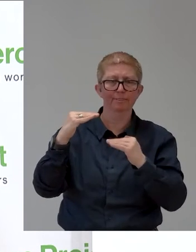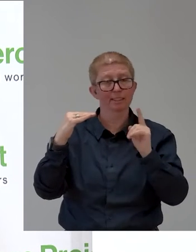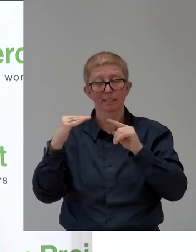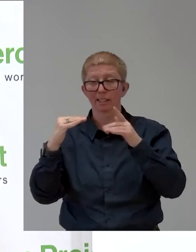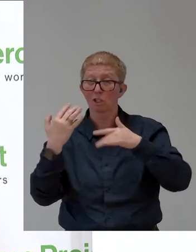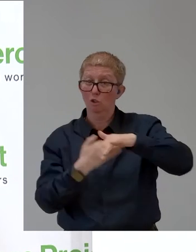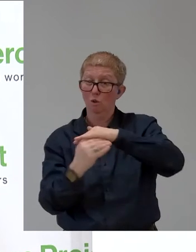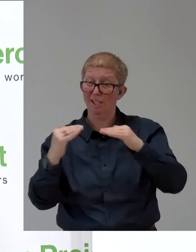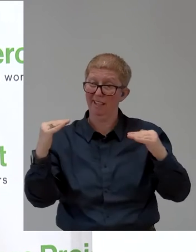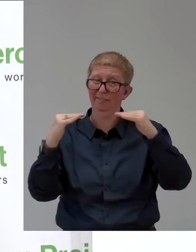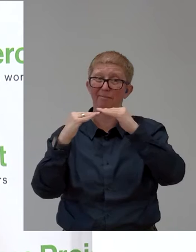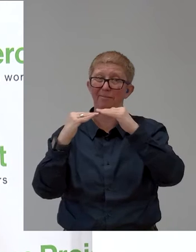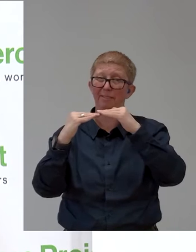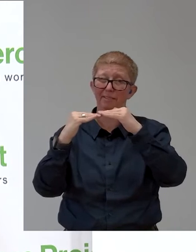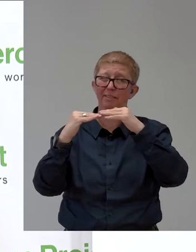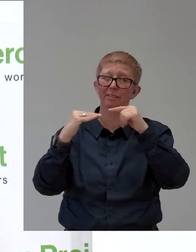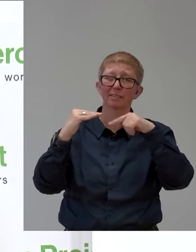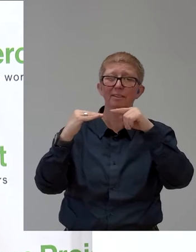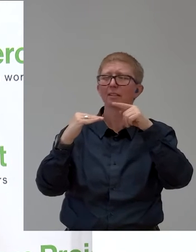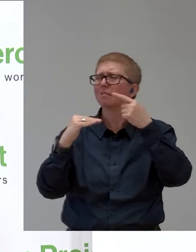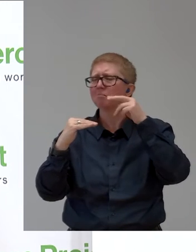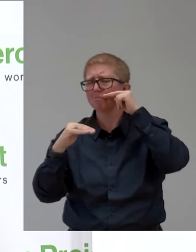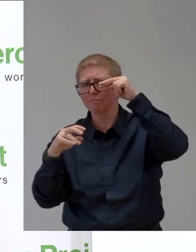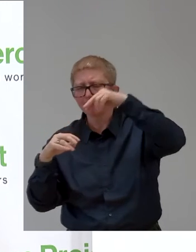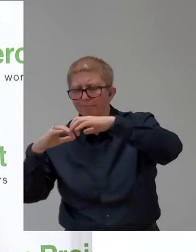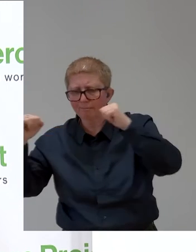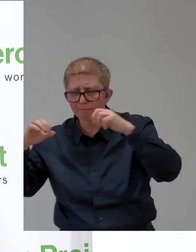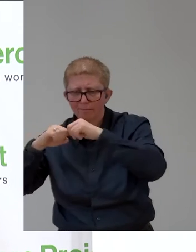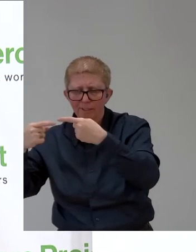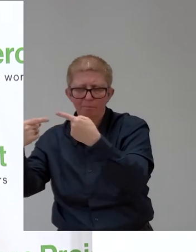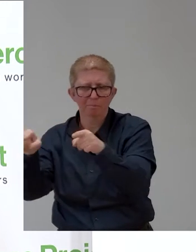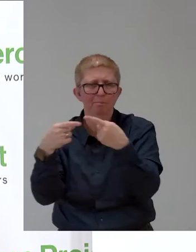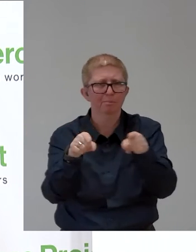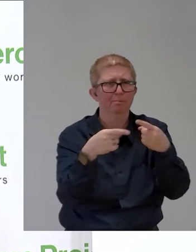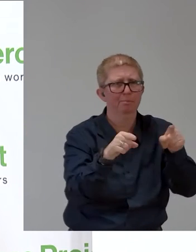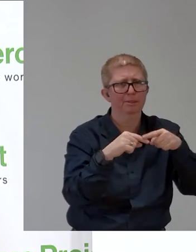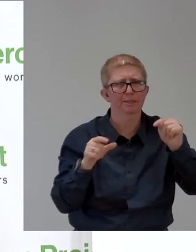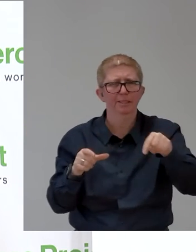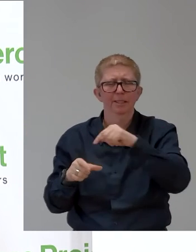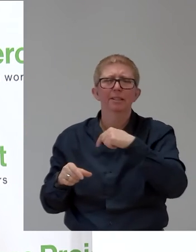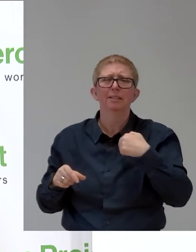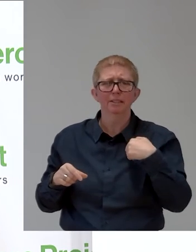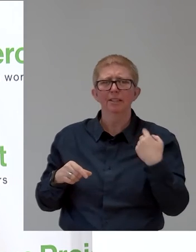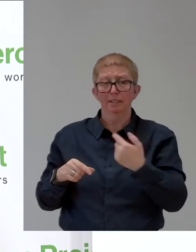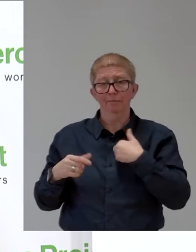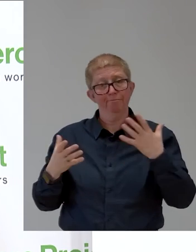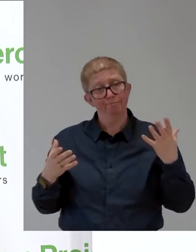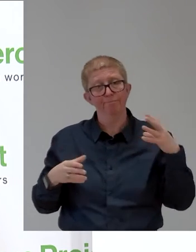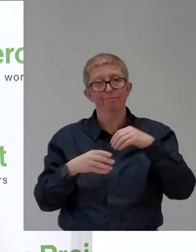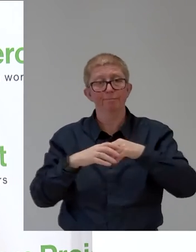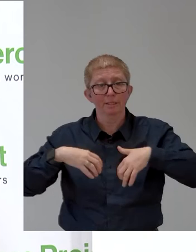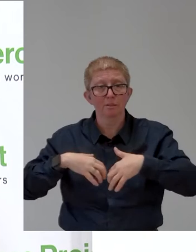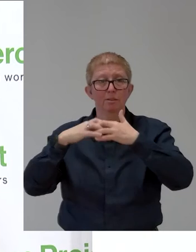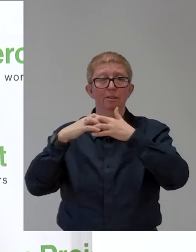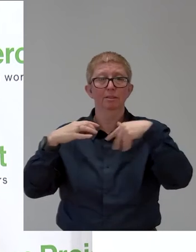also a co-founder of the House of Philanthropy in Vienna, where wonderful organizations and